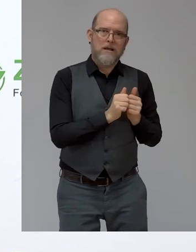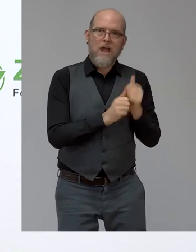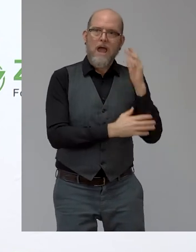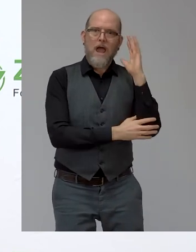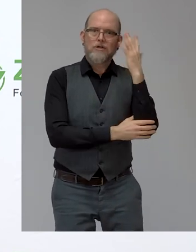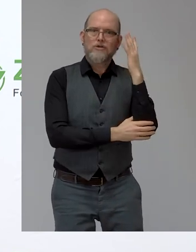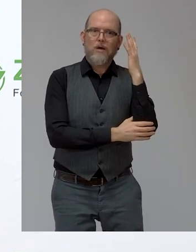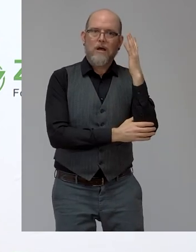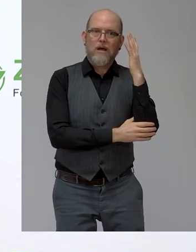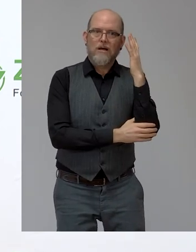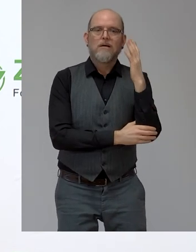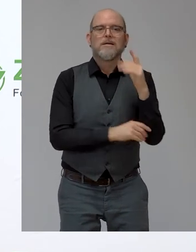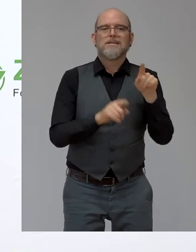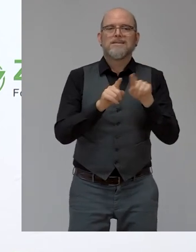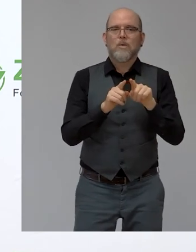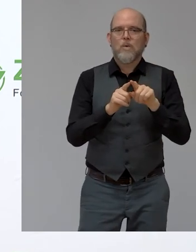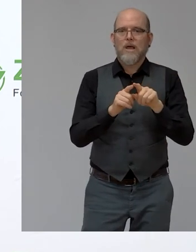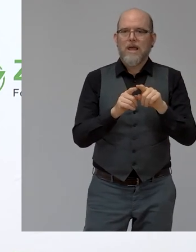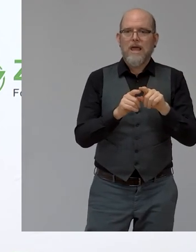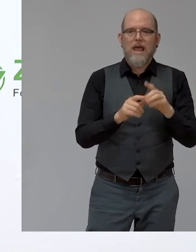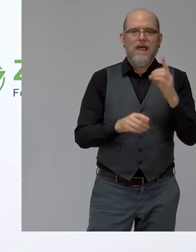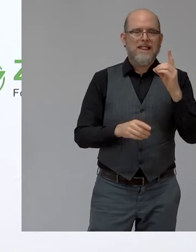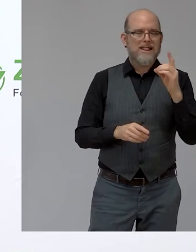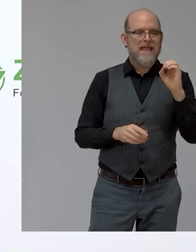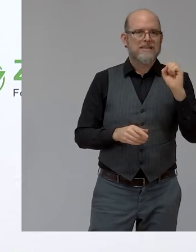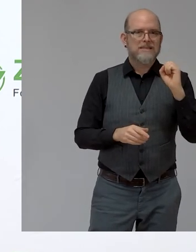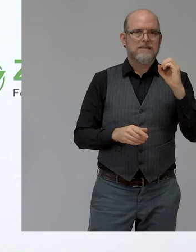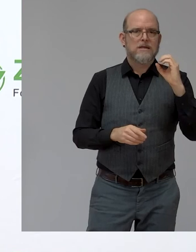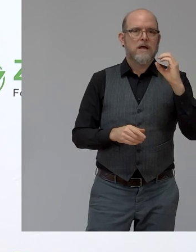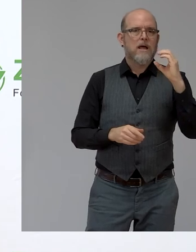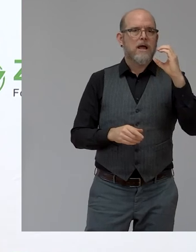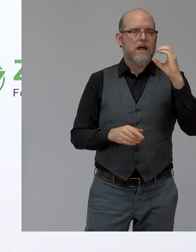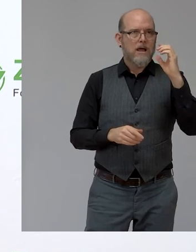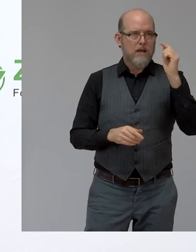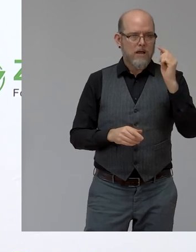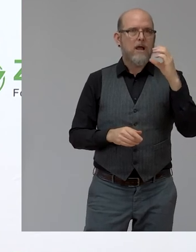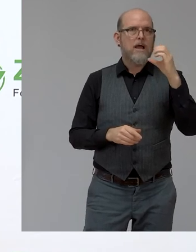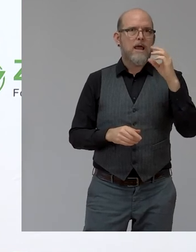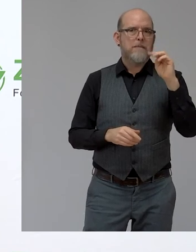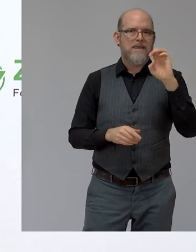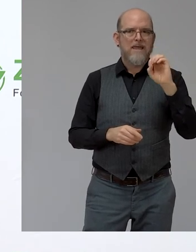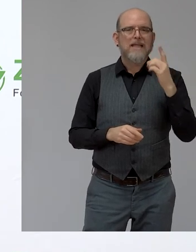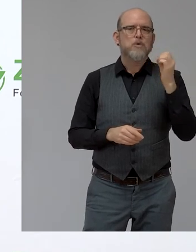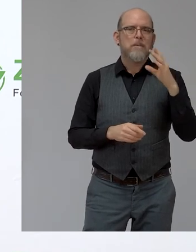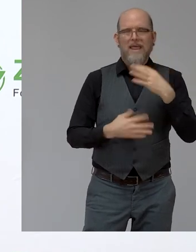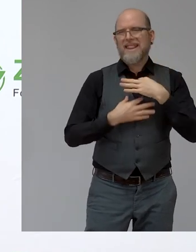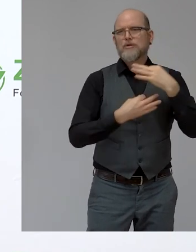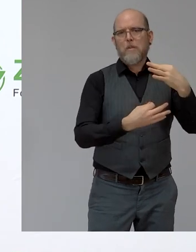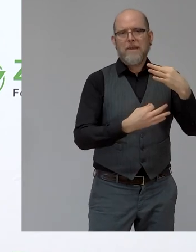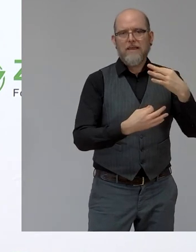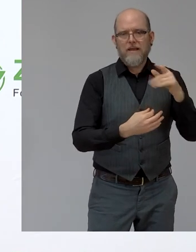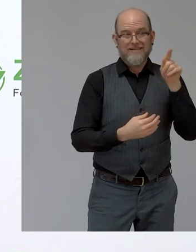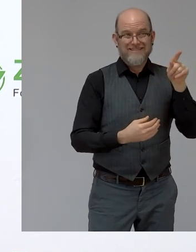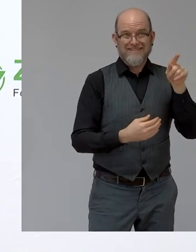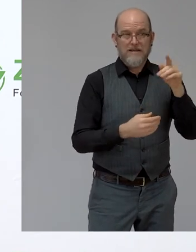to connect. And also that need the support of Ashoka to present themselves and make themselves more approachable and available